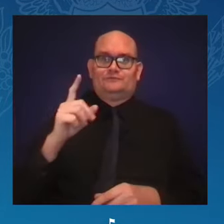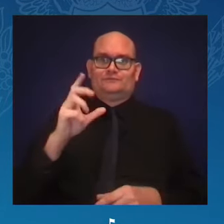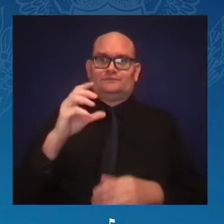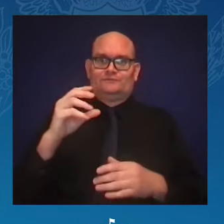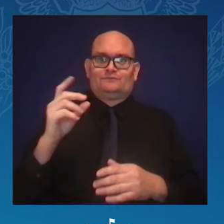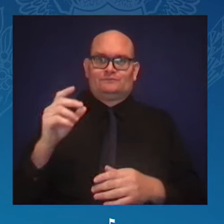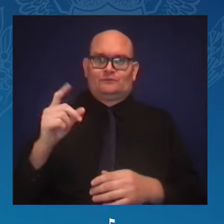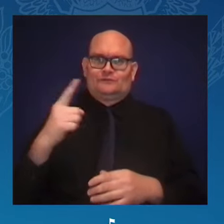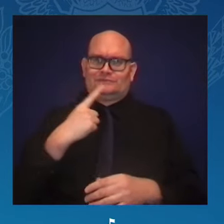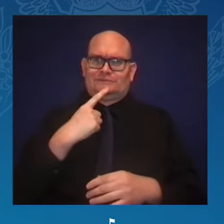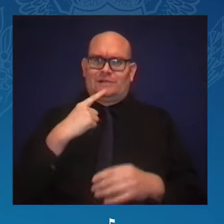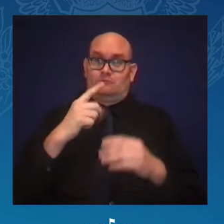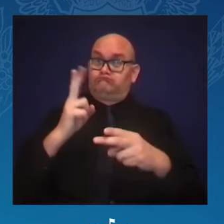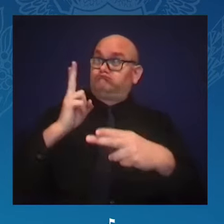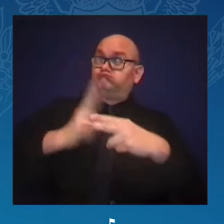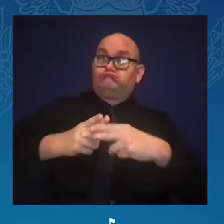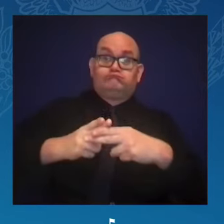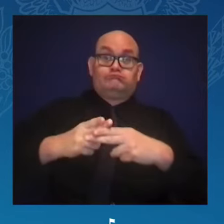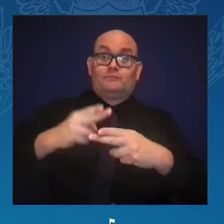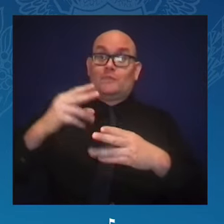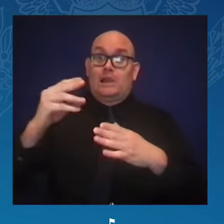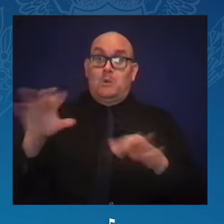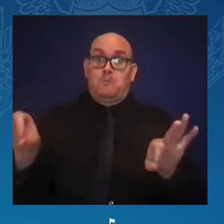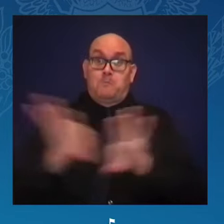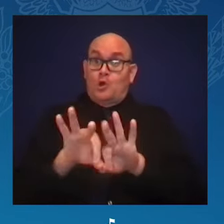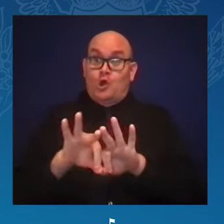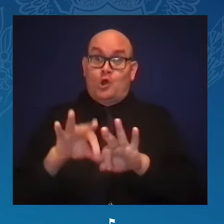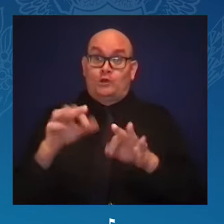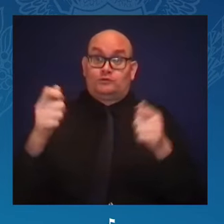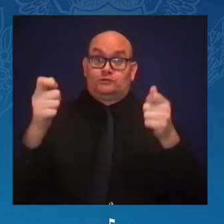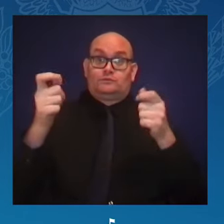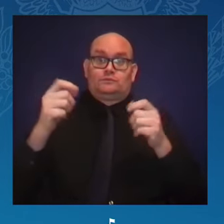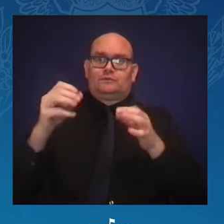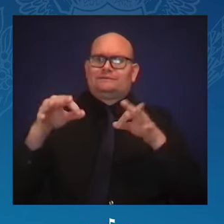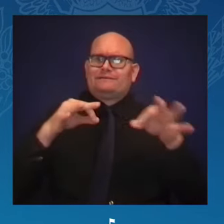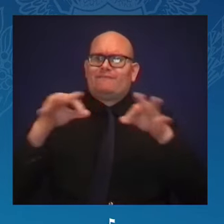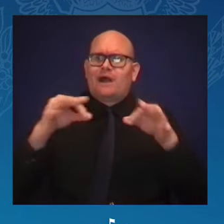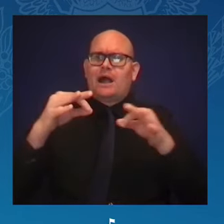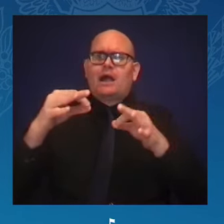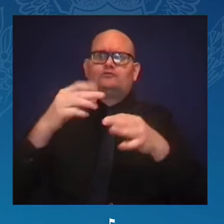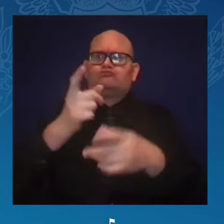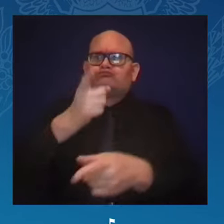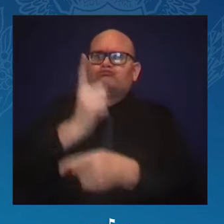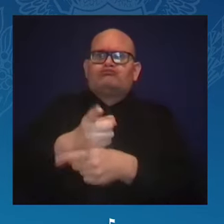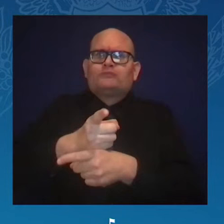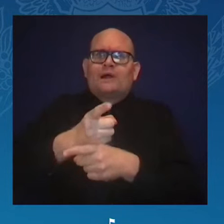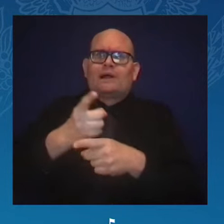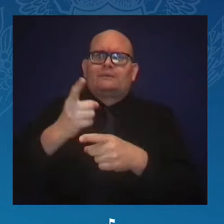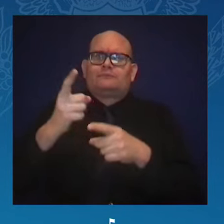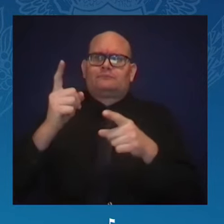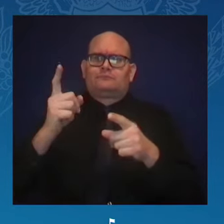what is right and to do it. What is right?